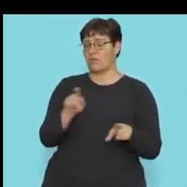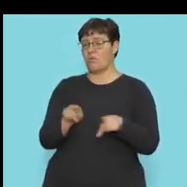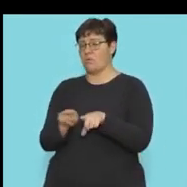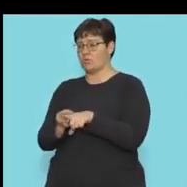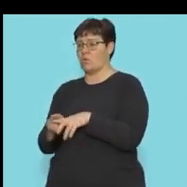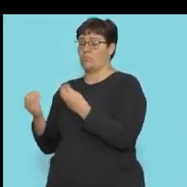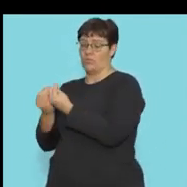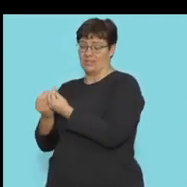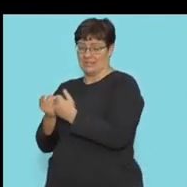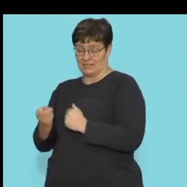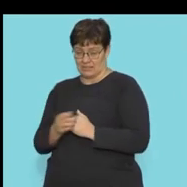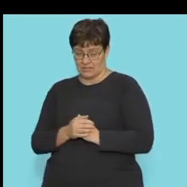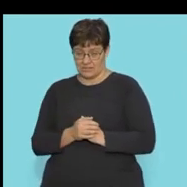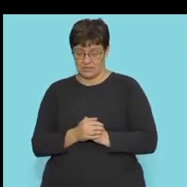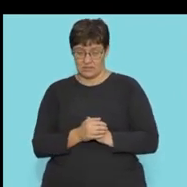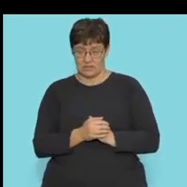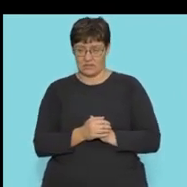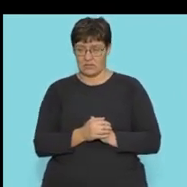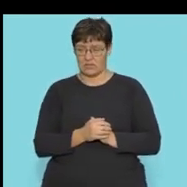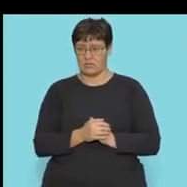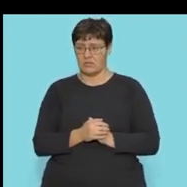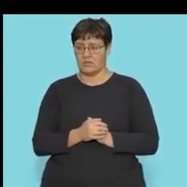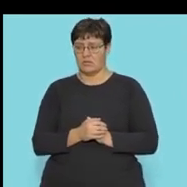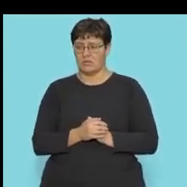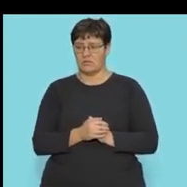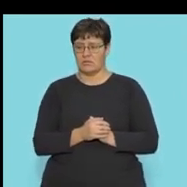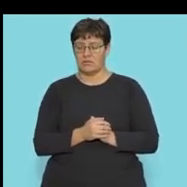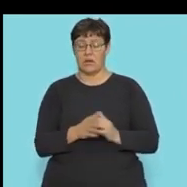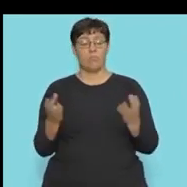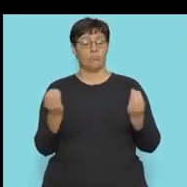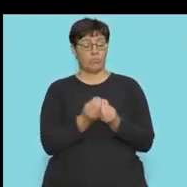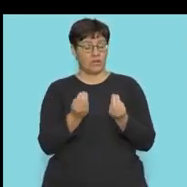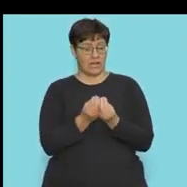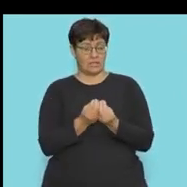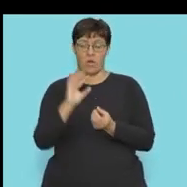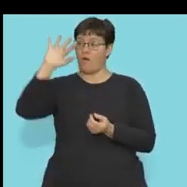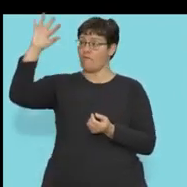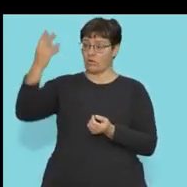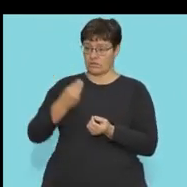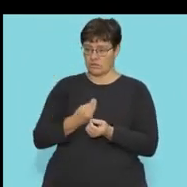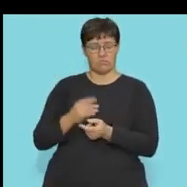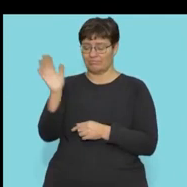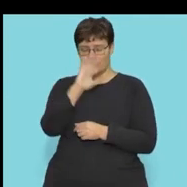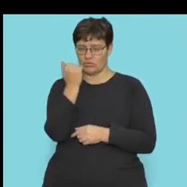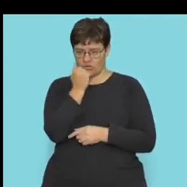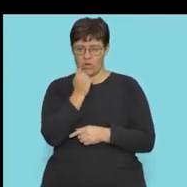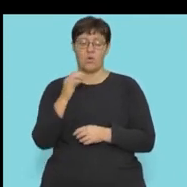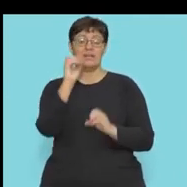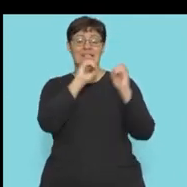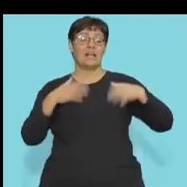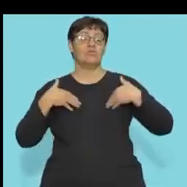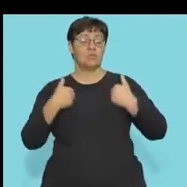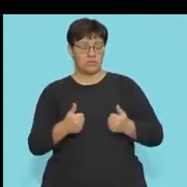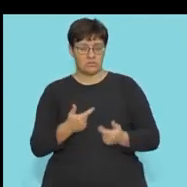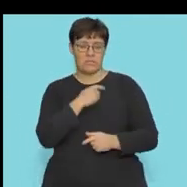the products. And so guys, we know that one of the products of photosynthesis of solid respiration